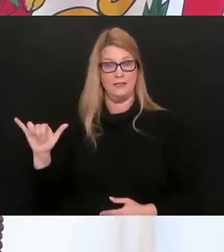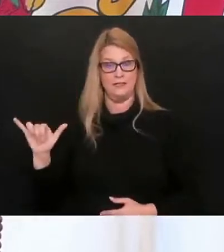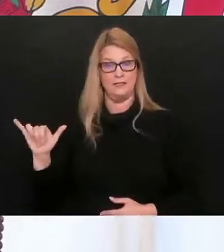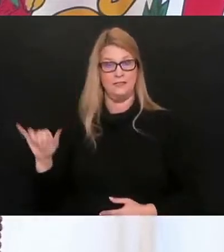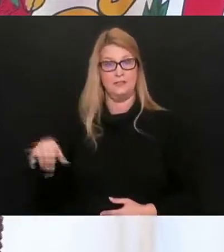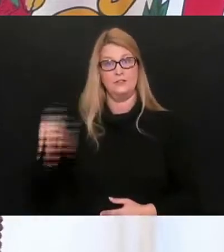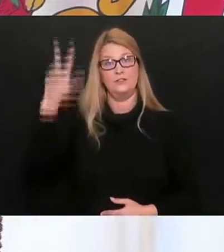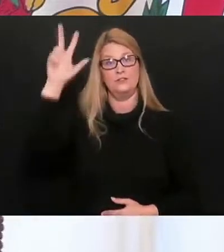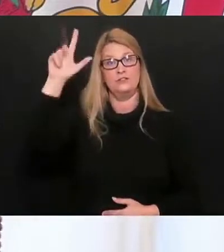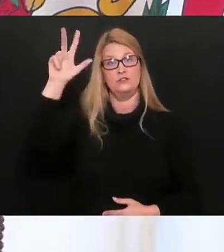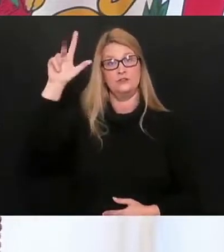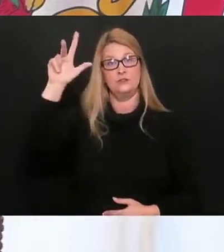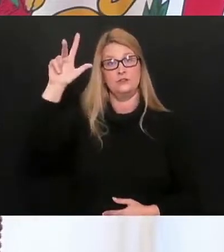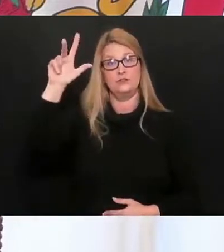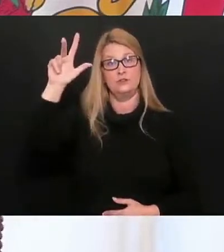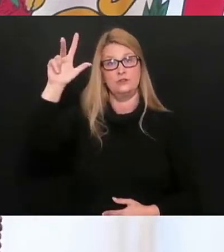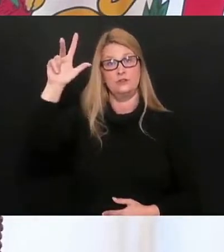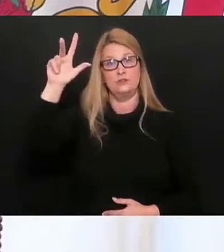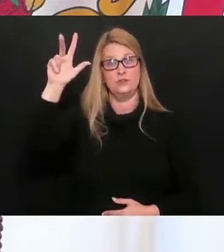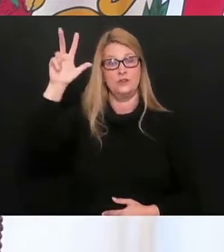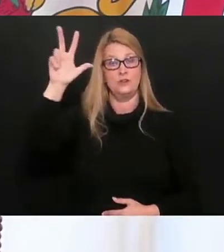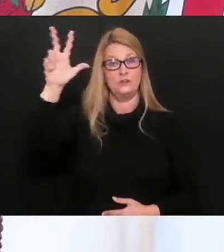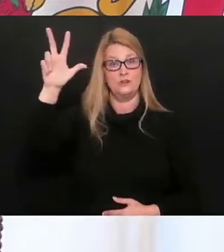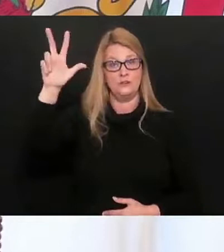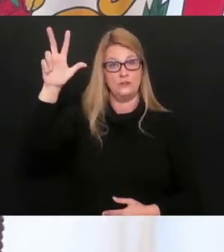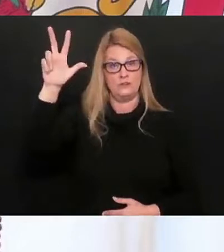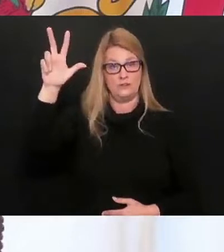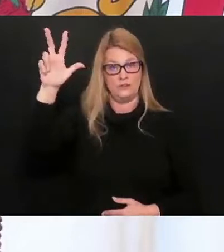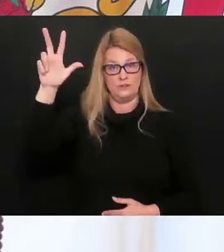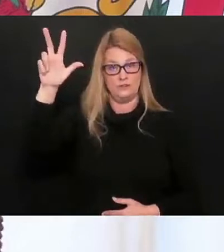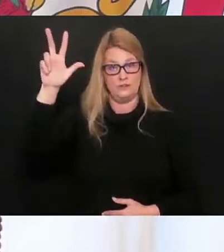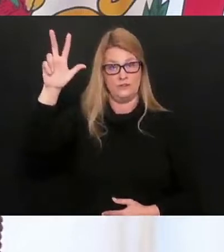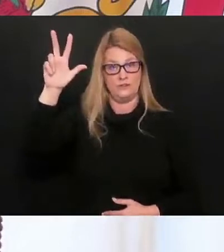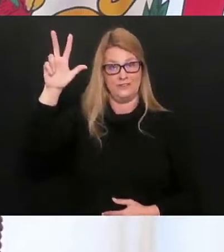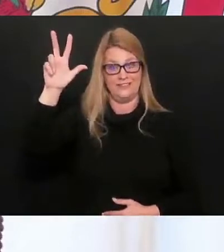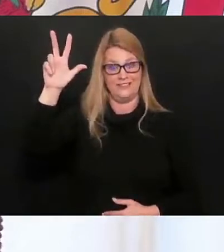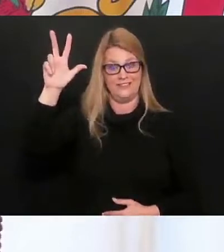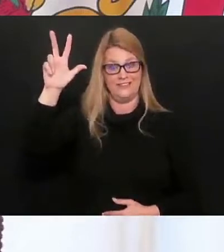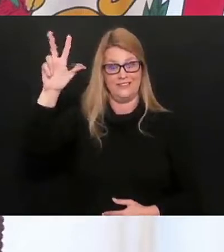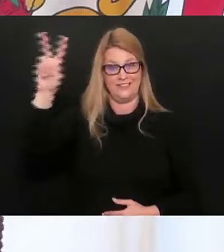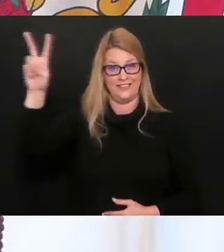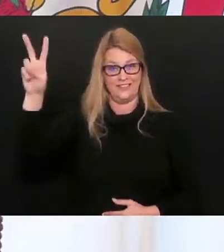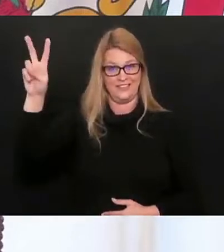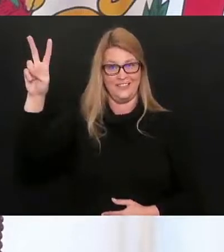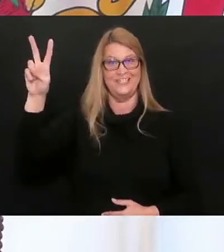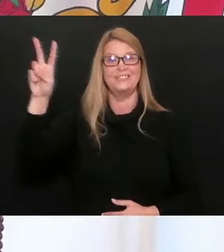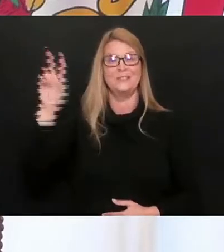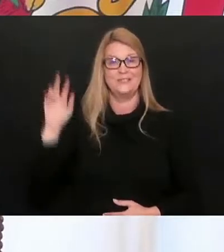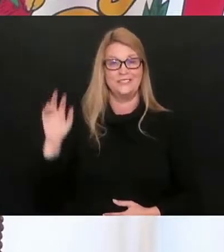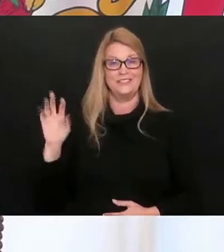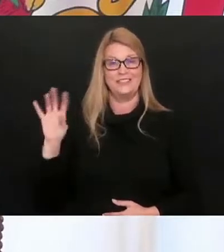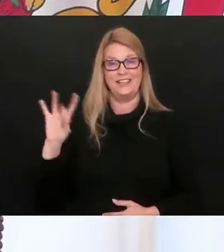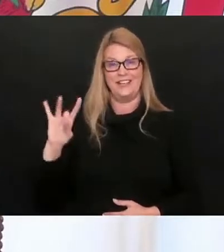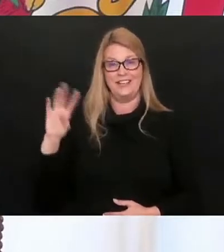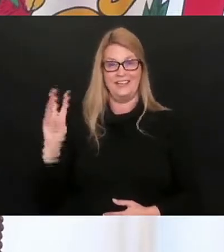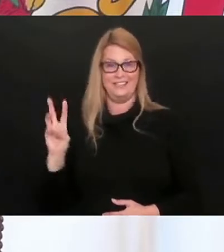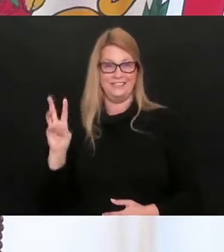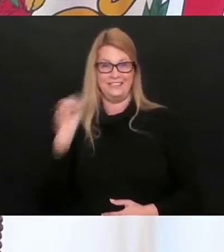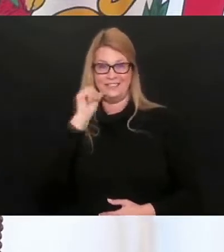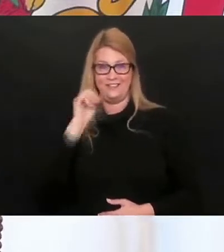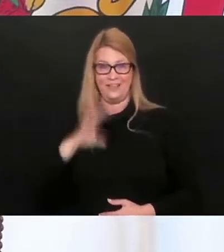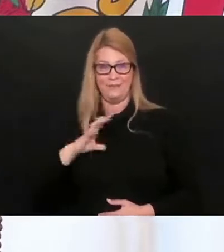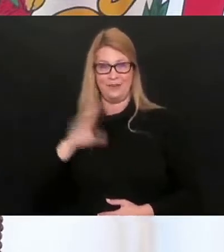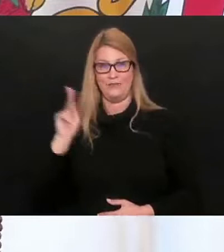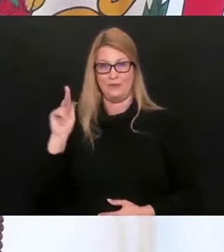Our 23rd and 132nd death is an 86-year-old female